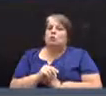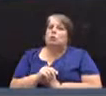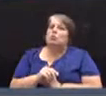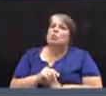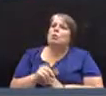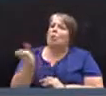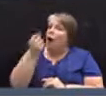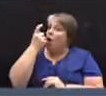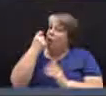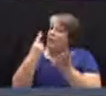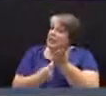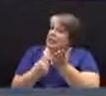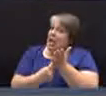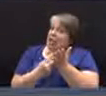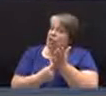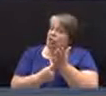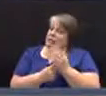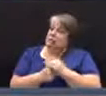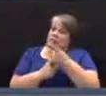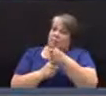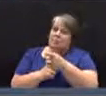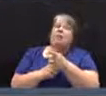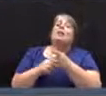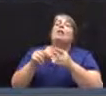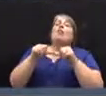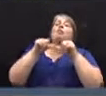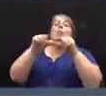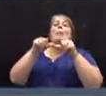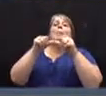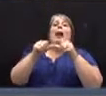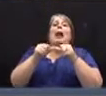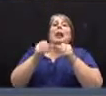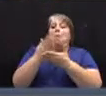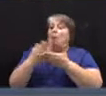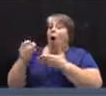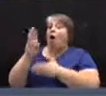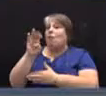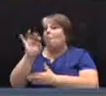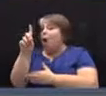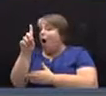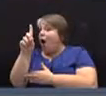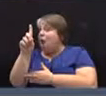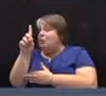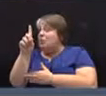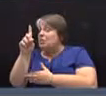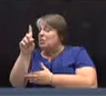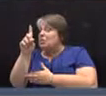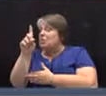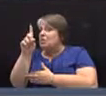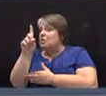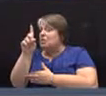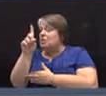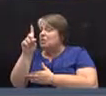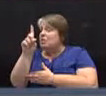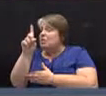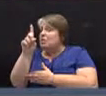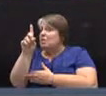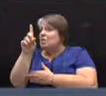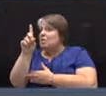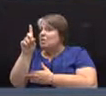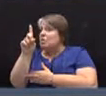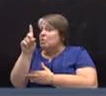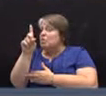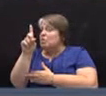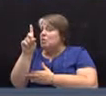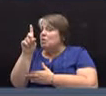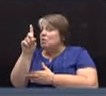I understand then that the discussion of the remaining portion of the bond, which has already